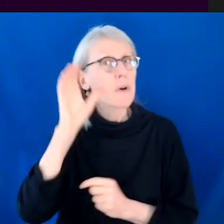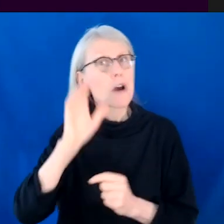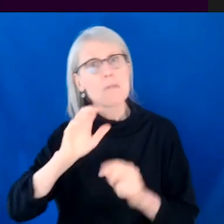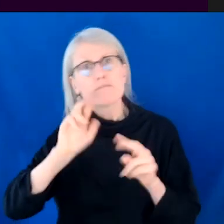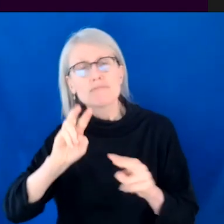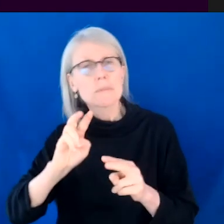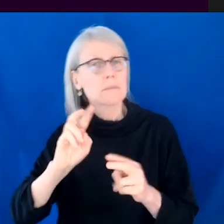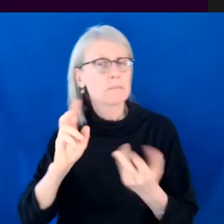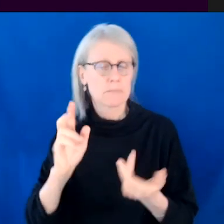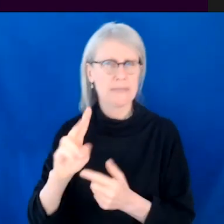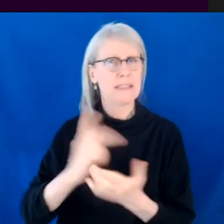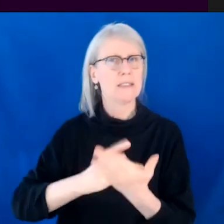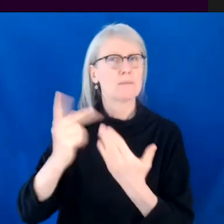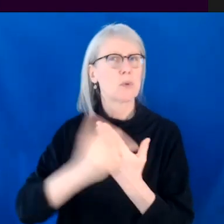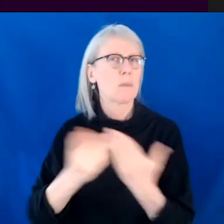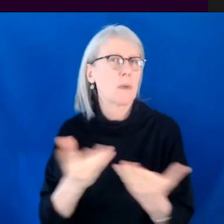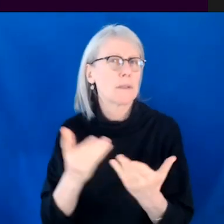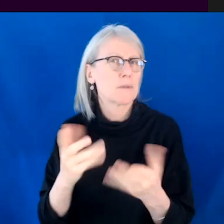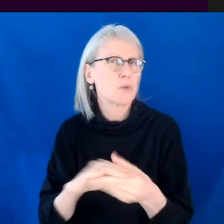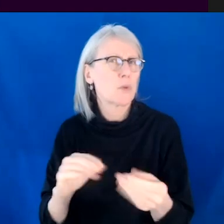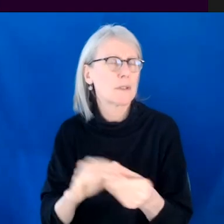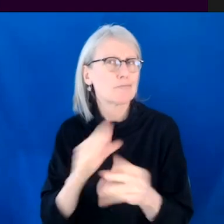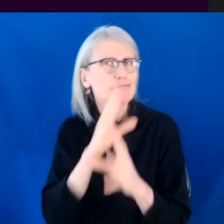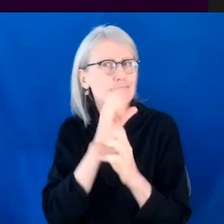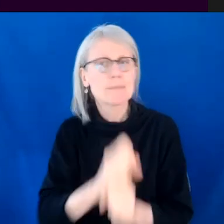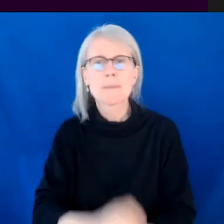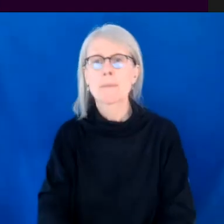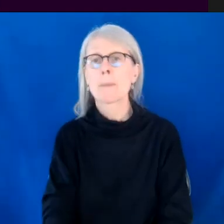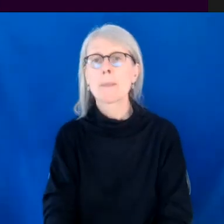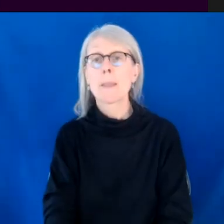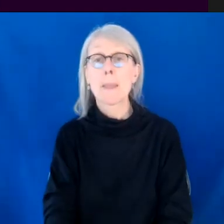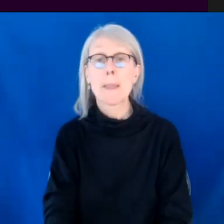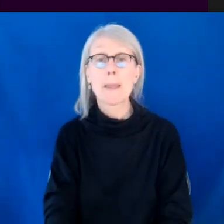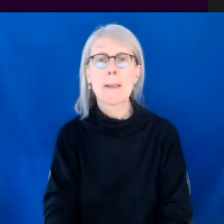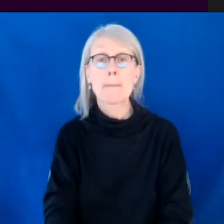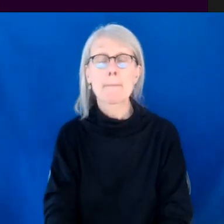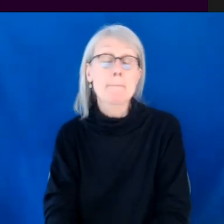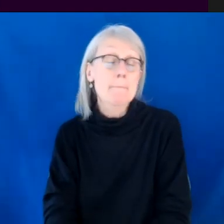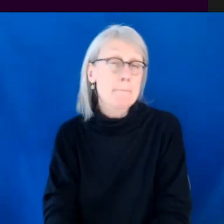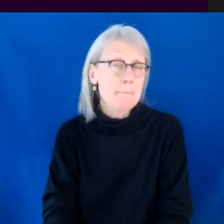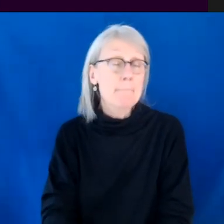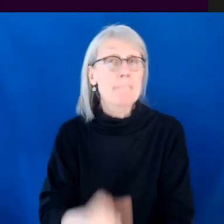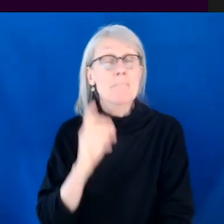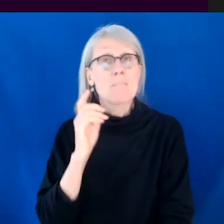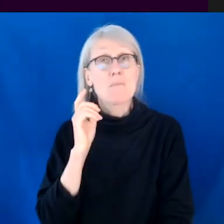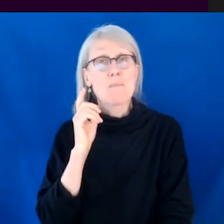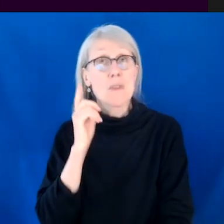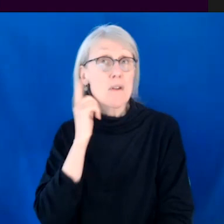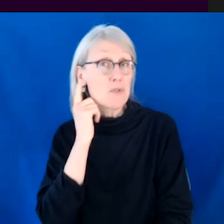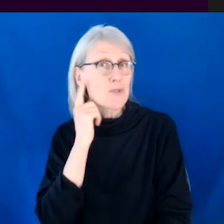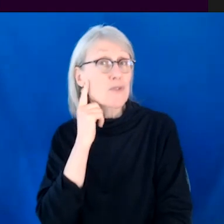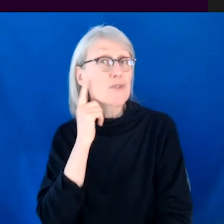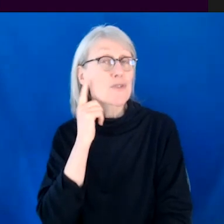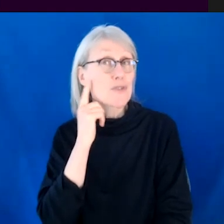I think, and I'm saying this partially because I recently heard this, um, but I heard that